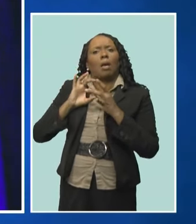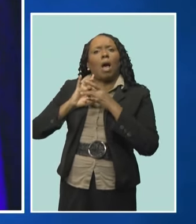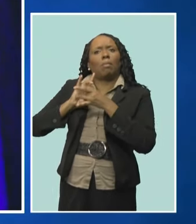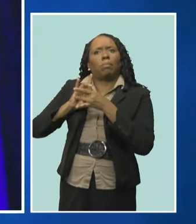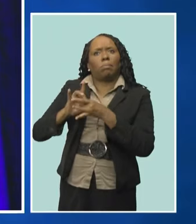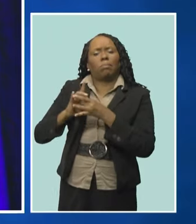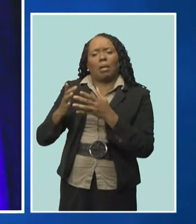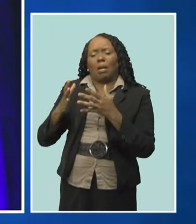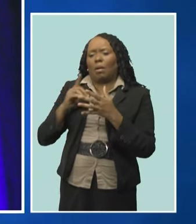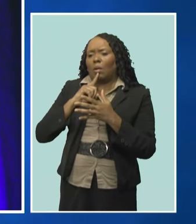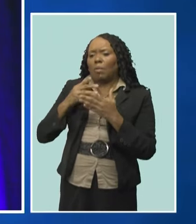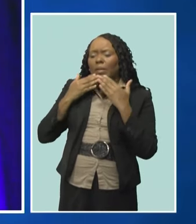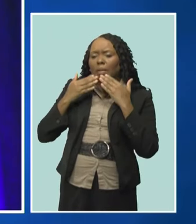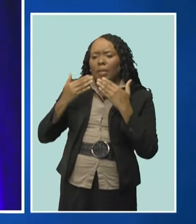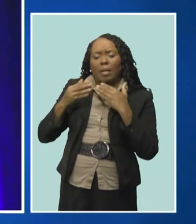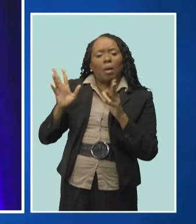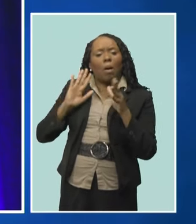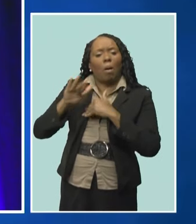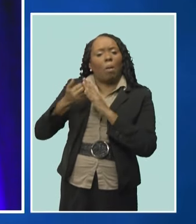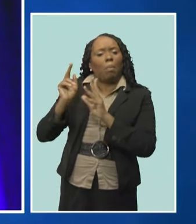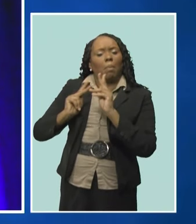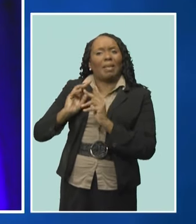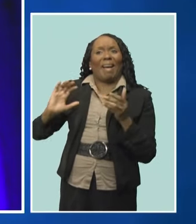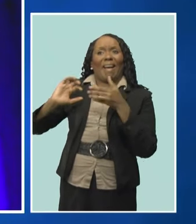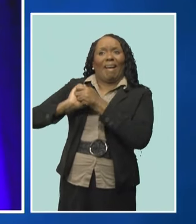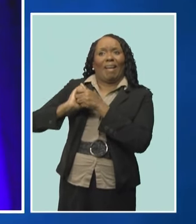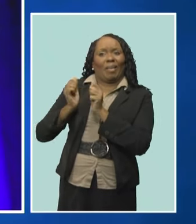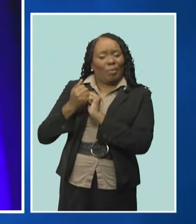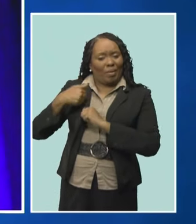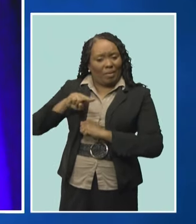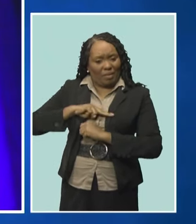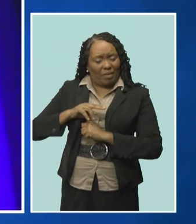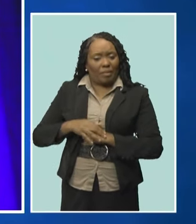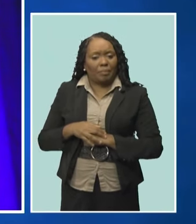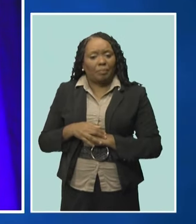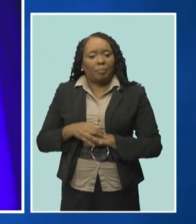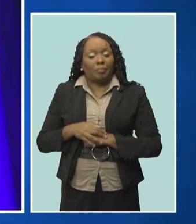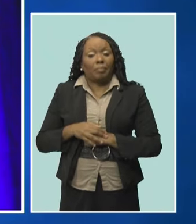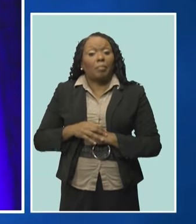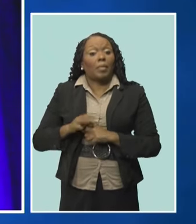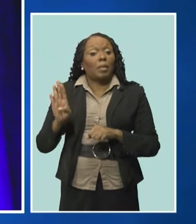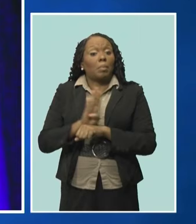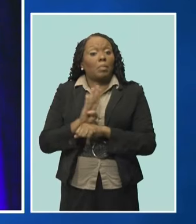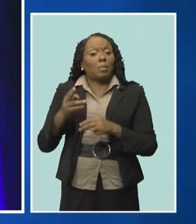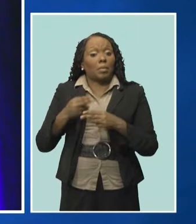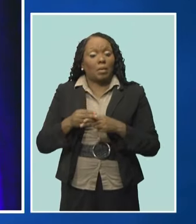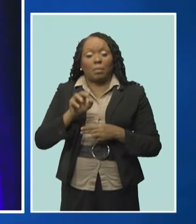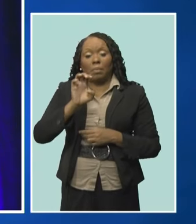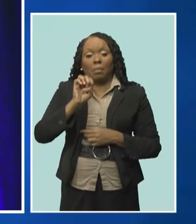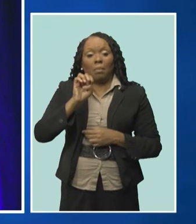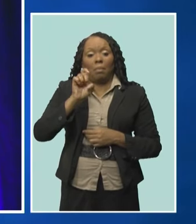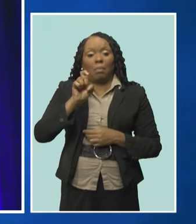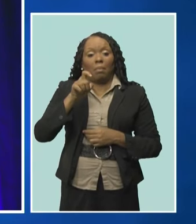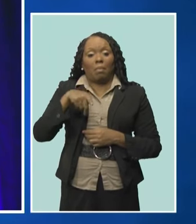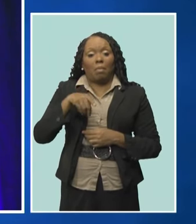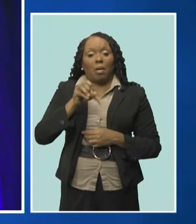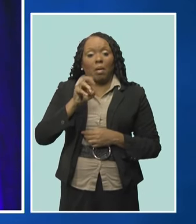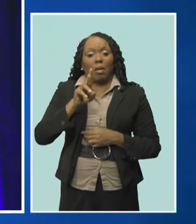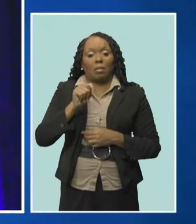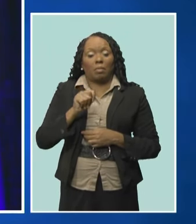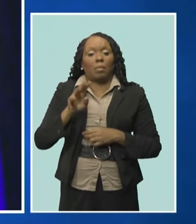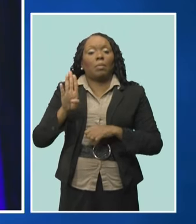we thank Export Barbados, who willingly and excitedly captured the vision for this idea